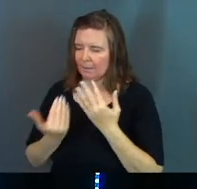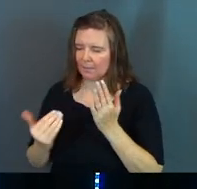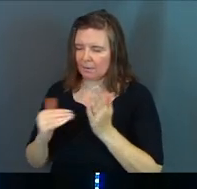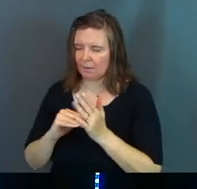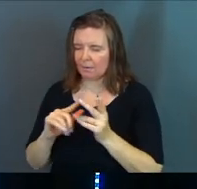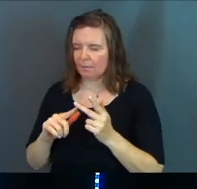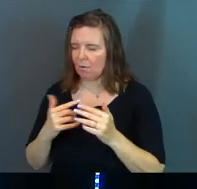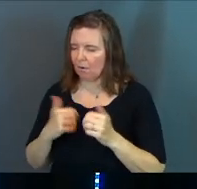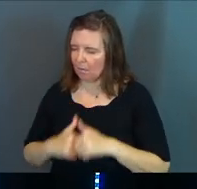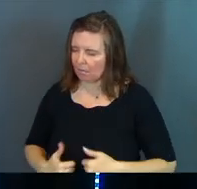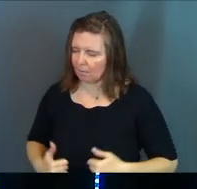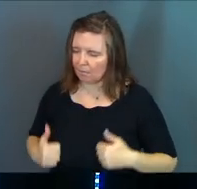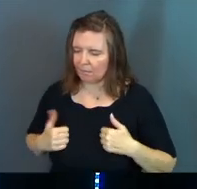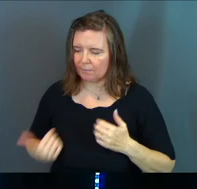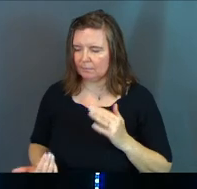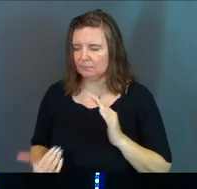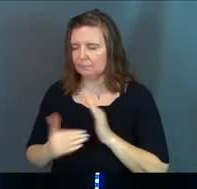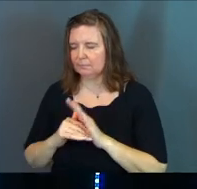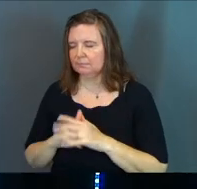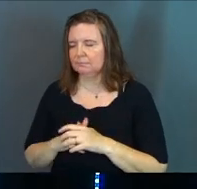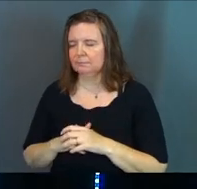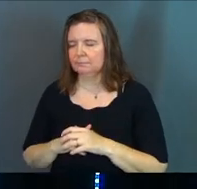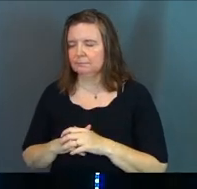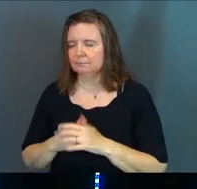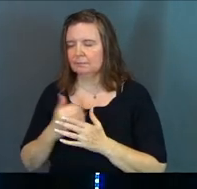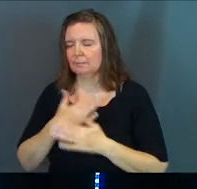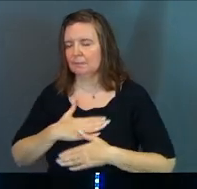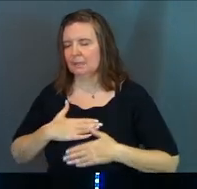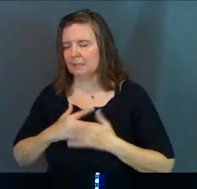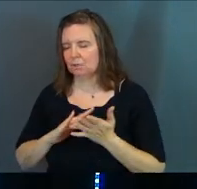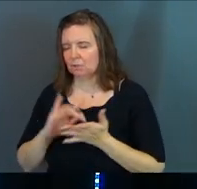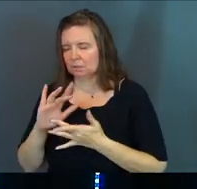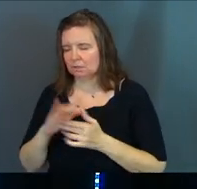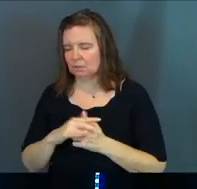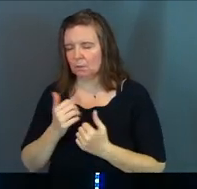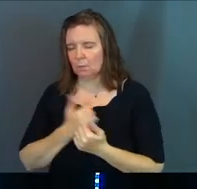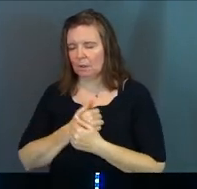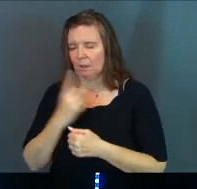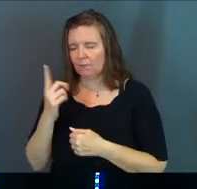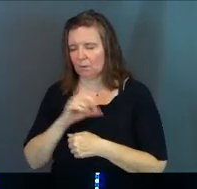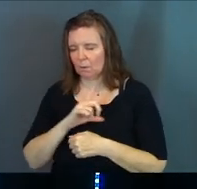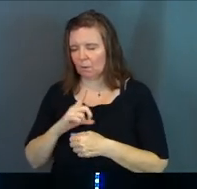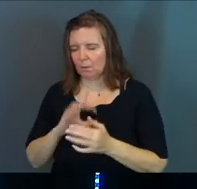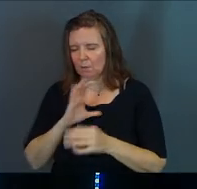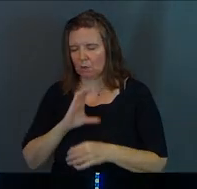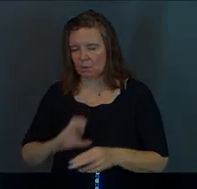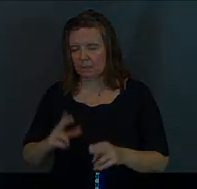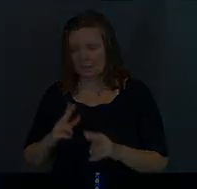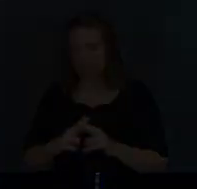Rebuild our lives. Please, Jesus. We love you, Lord. In Christ's name. Amen.